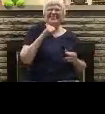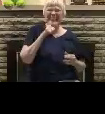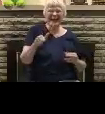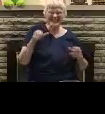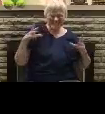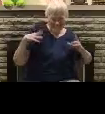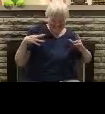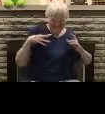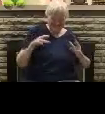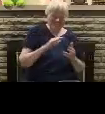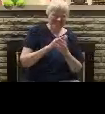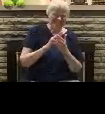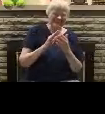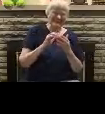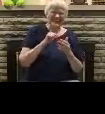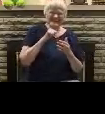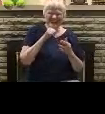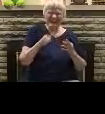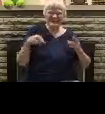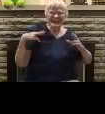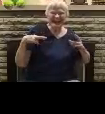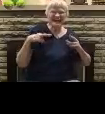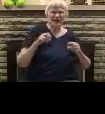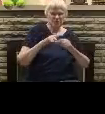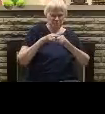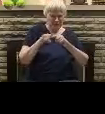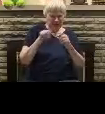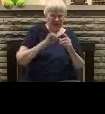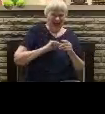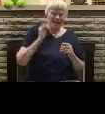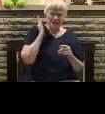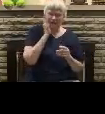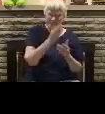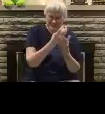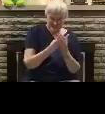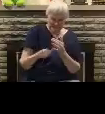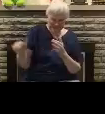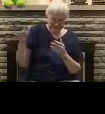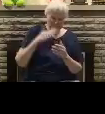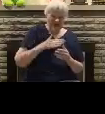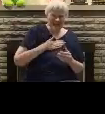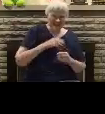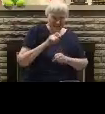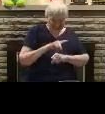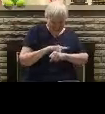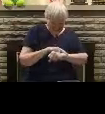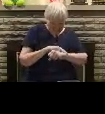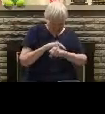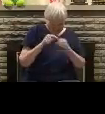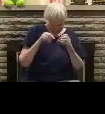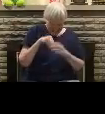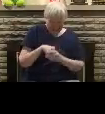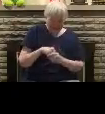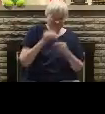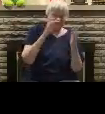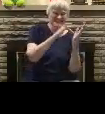congratulating me on retiring And I'm trying to be nice and say I'm not retiring I'm no longer going to spend 60